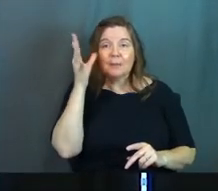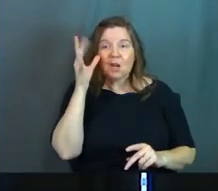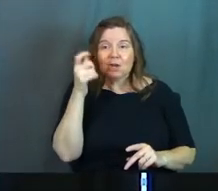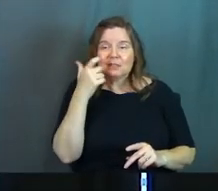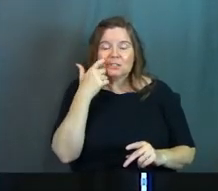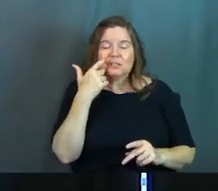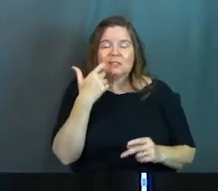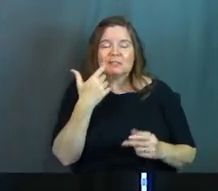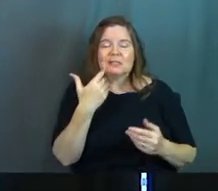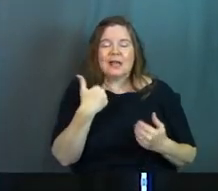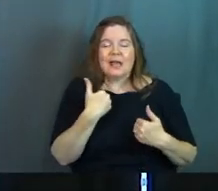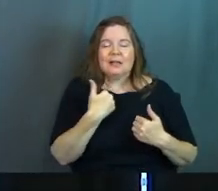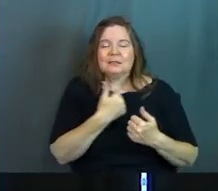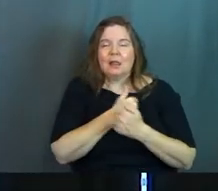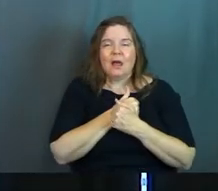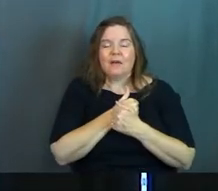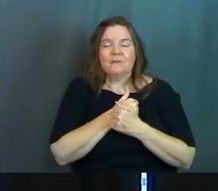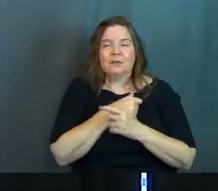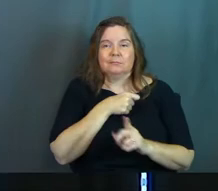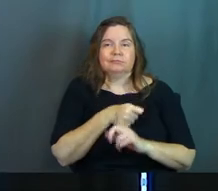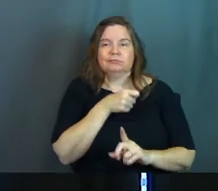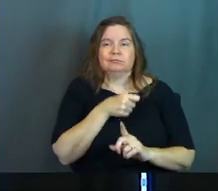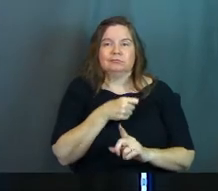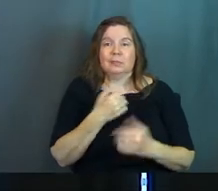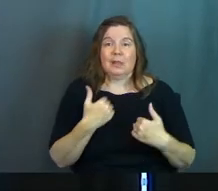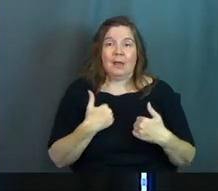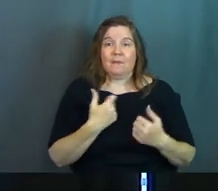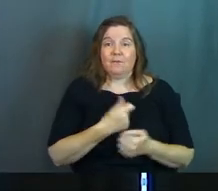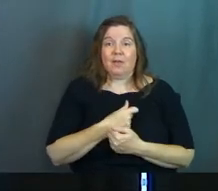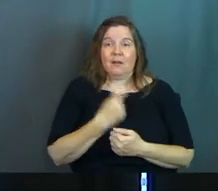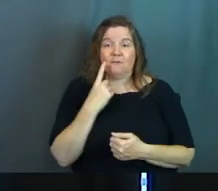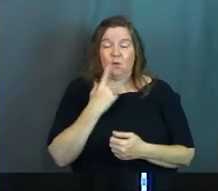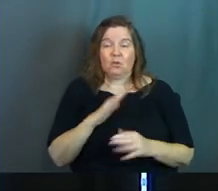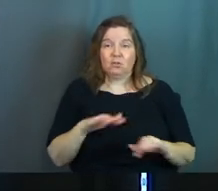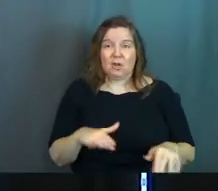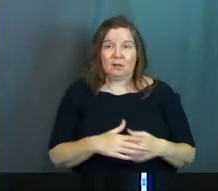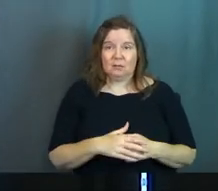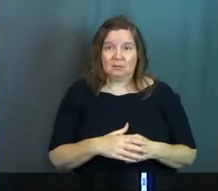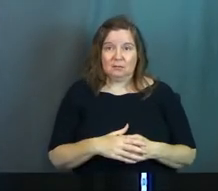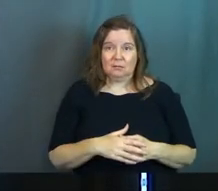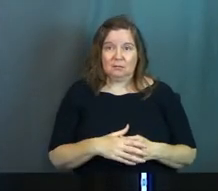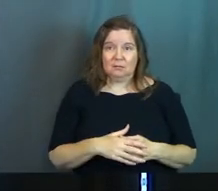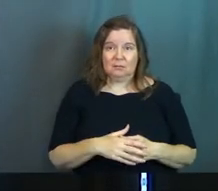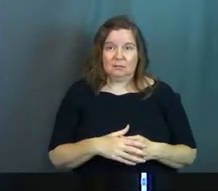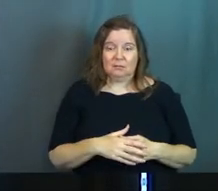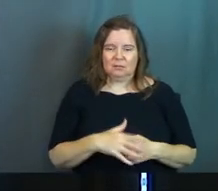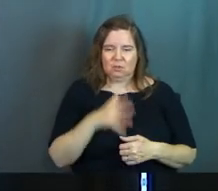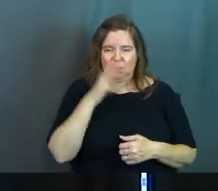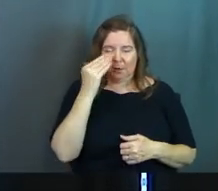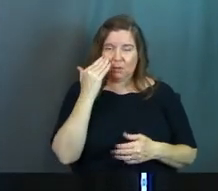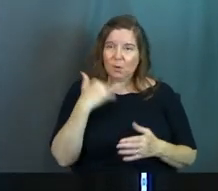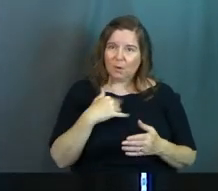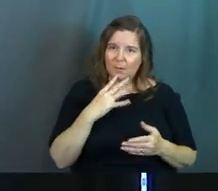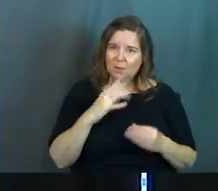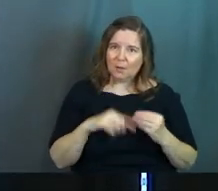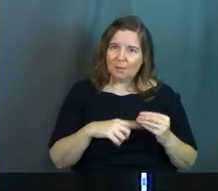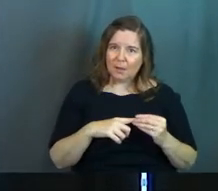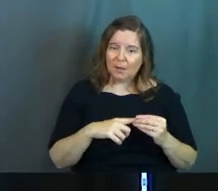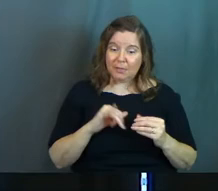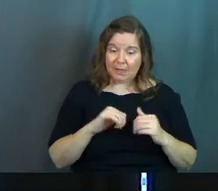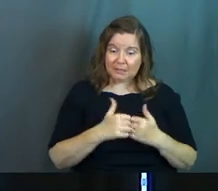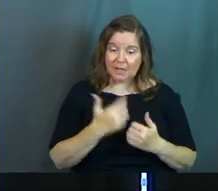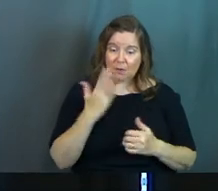just has love. They just have love for your child. You parents know what I'm talking about.